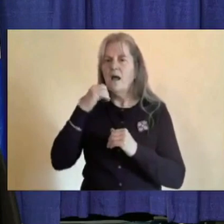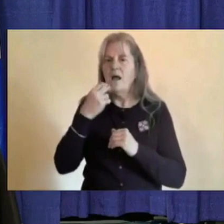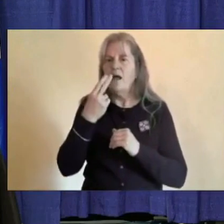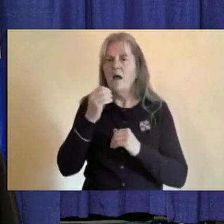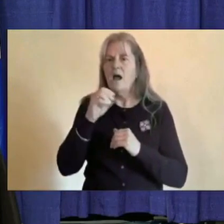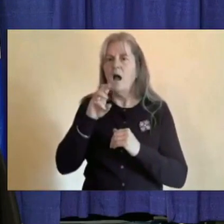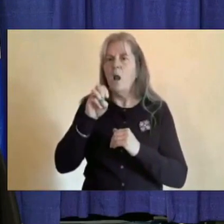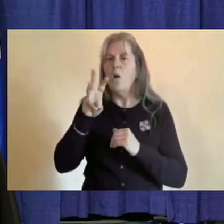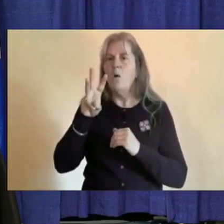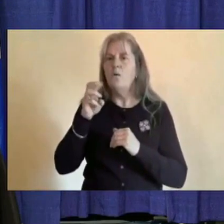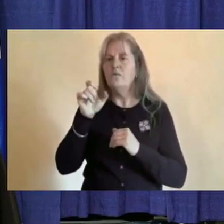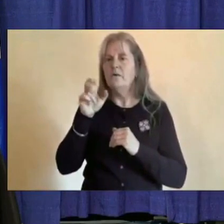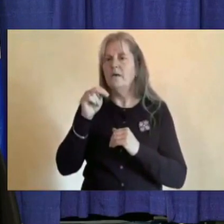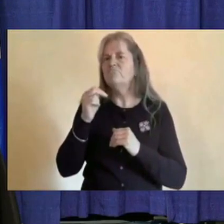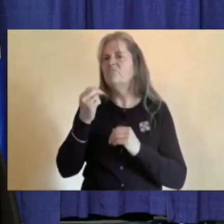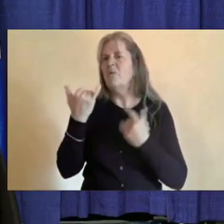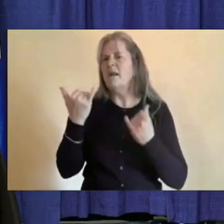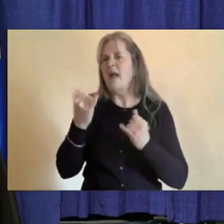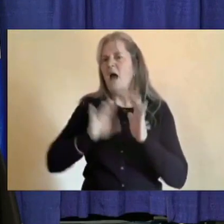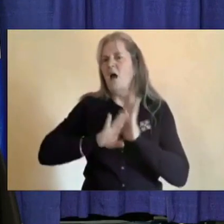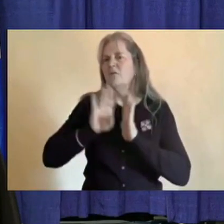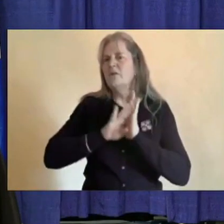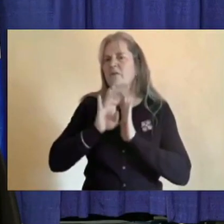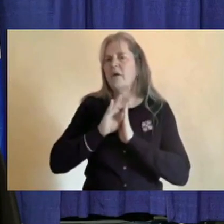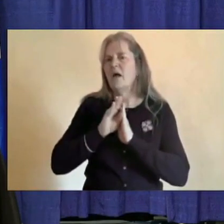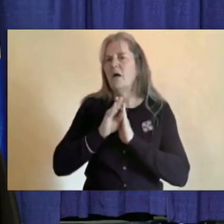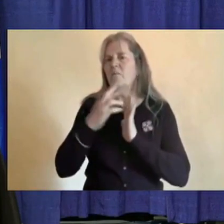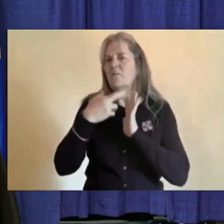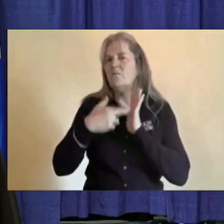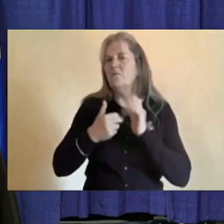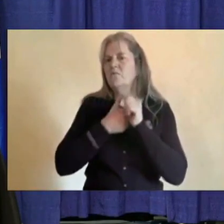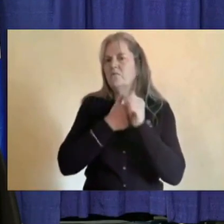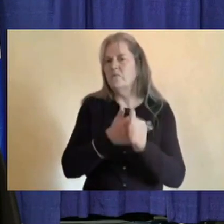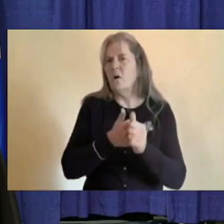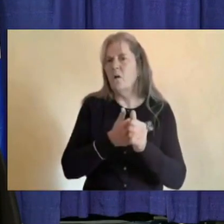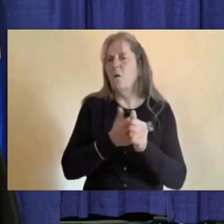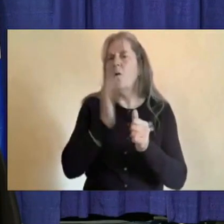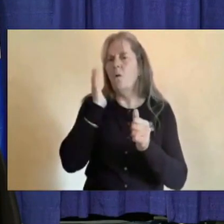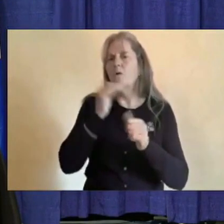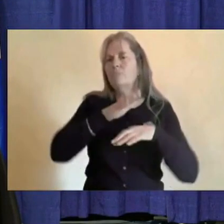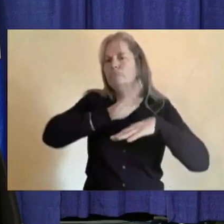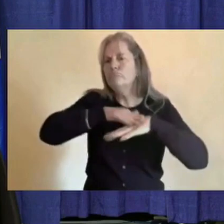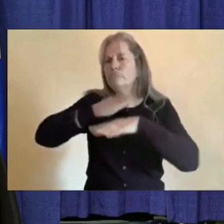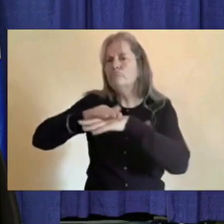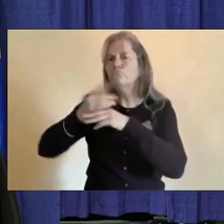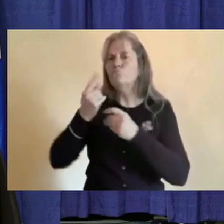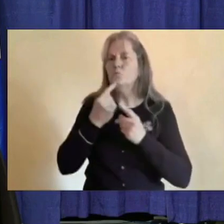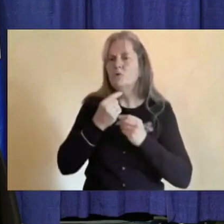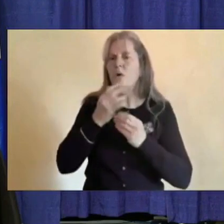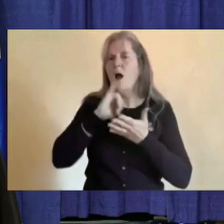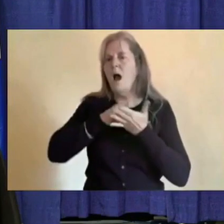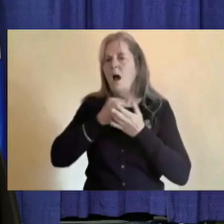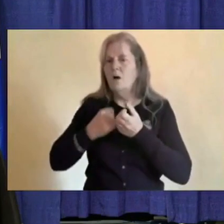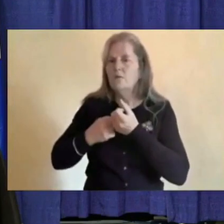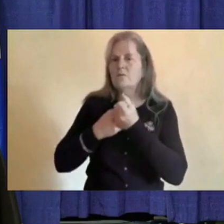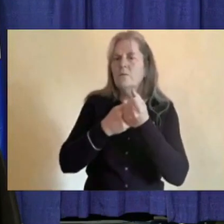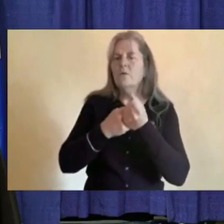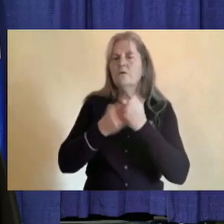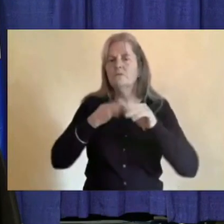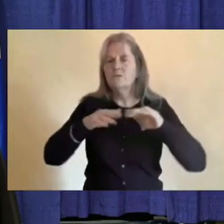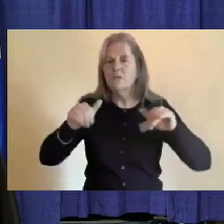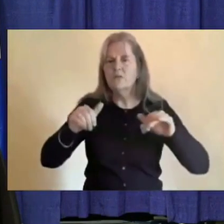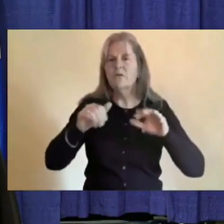guidance so I will come back to you with some guidance to support children and families to be able to celebrate